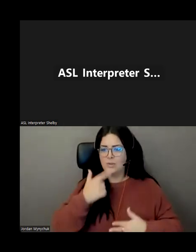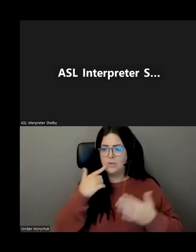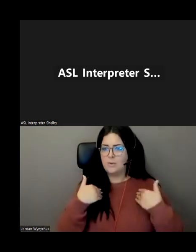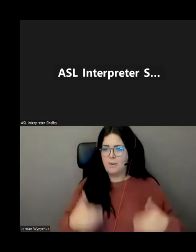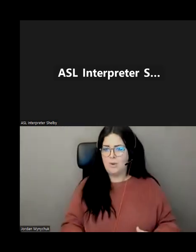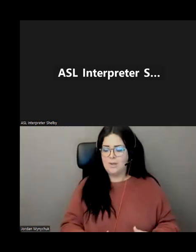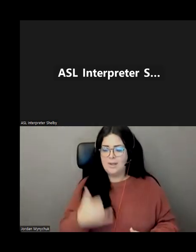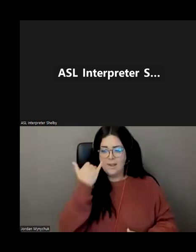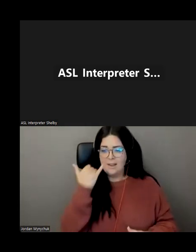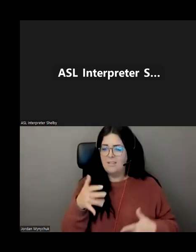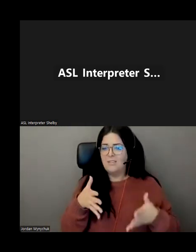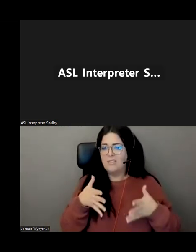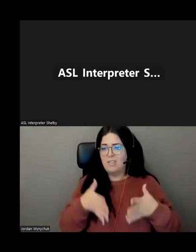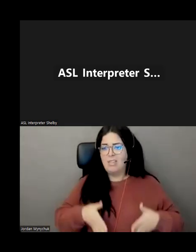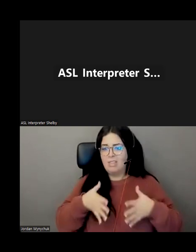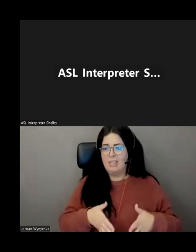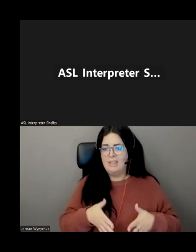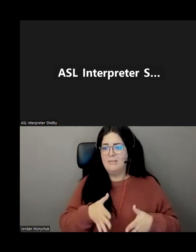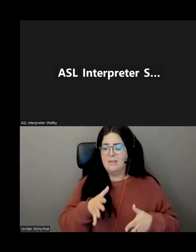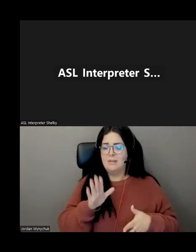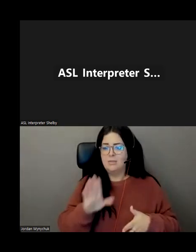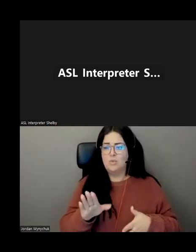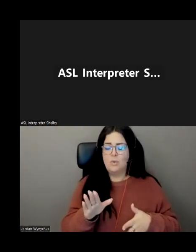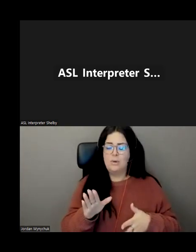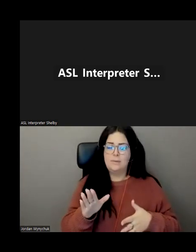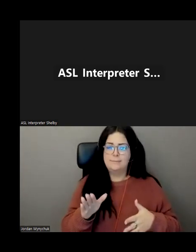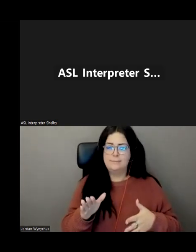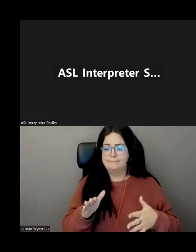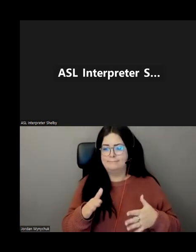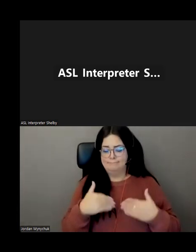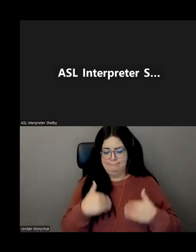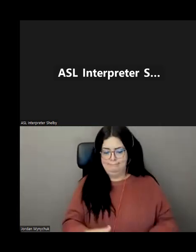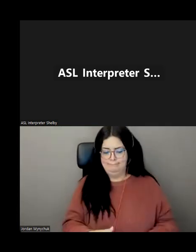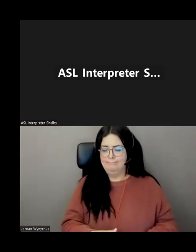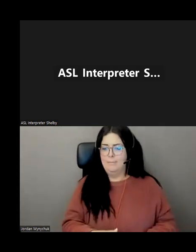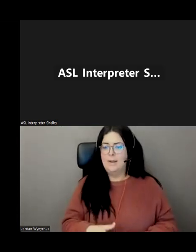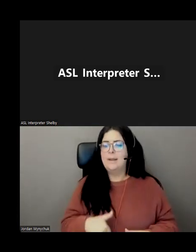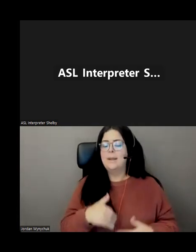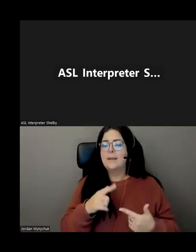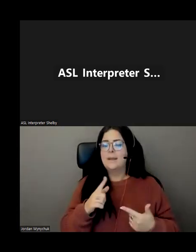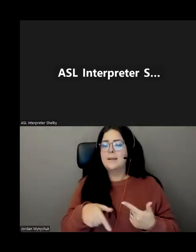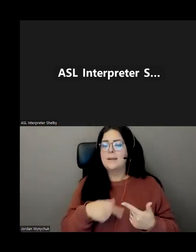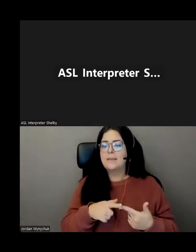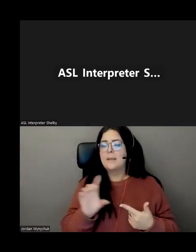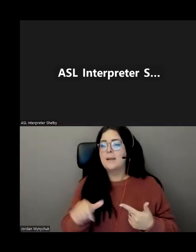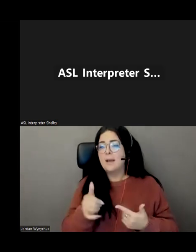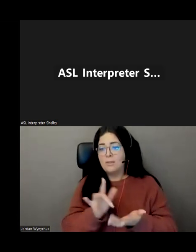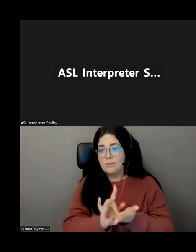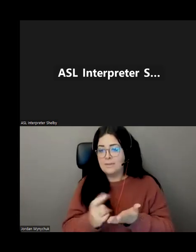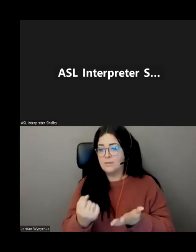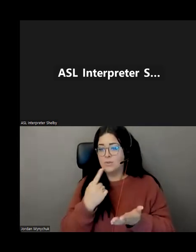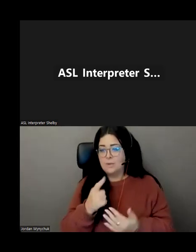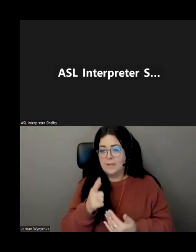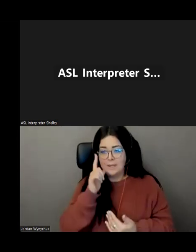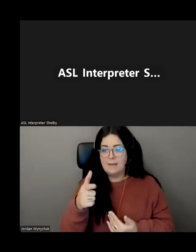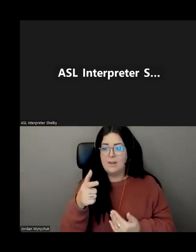byproducts medication byproducts left in your system and other medications can actually interfere with that and it can cause other complications